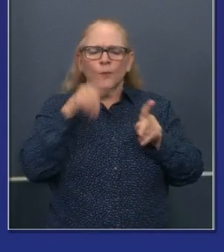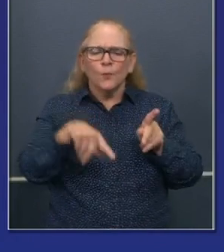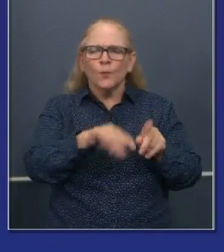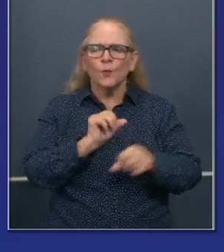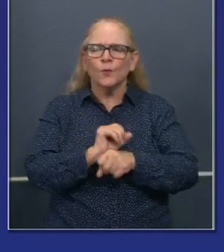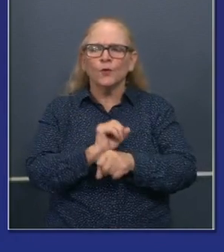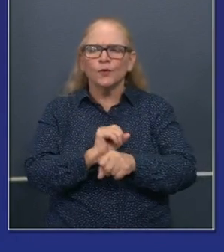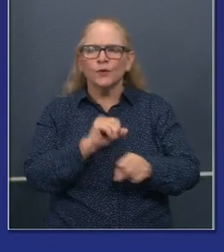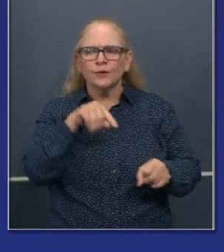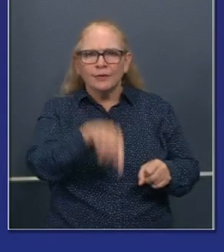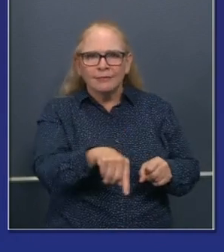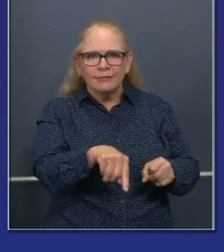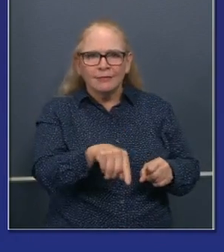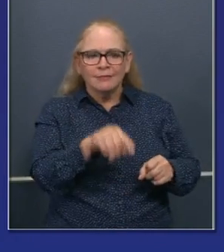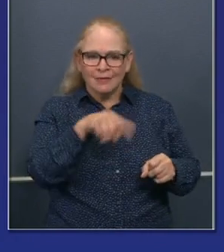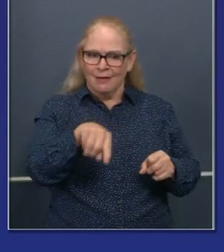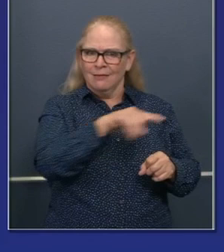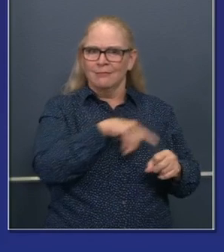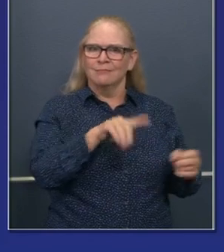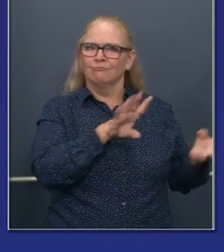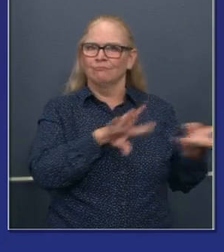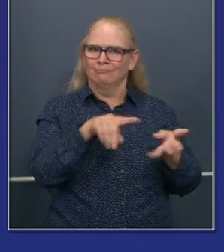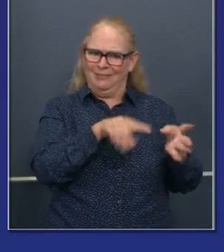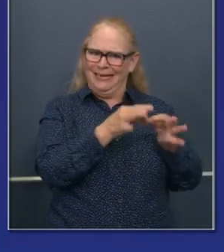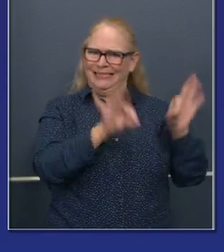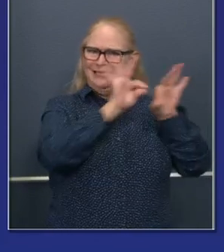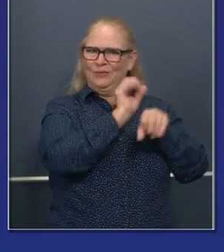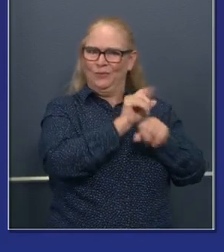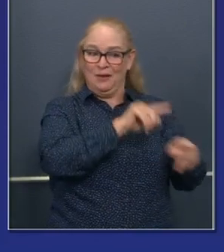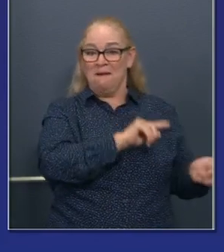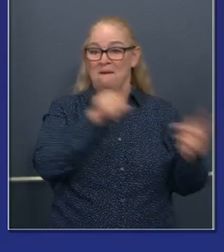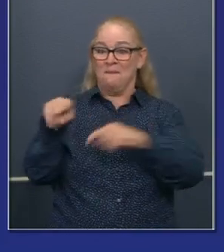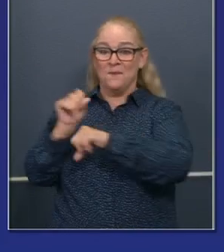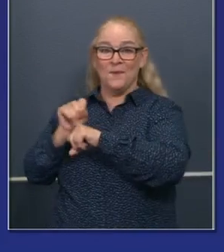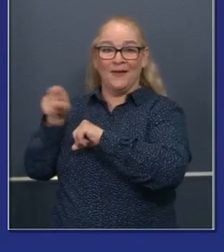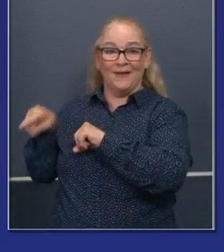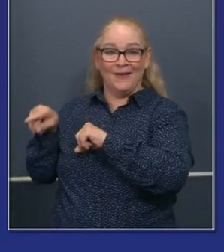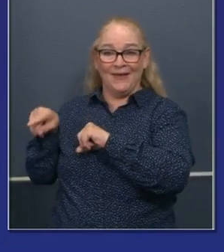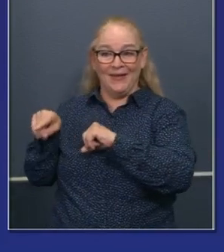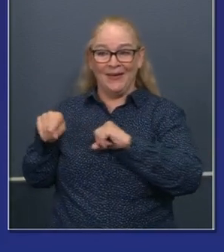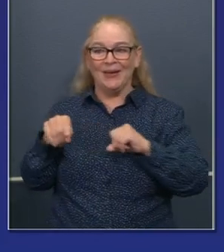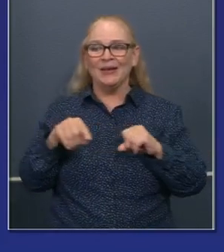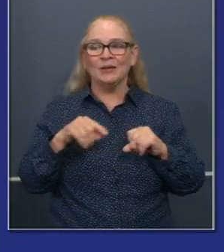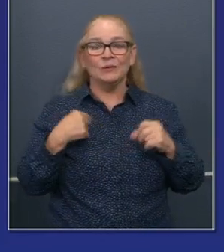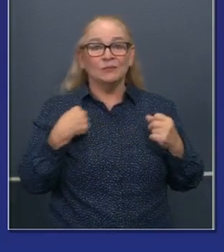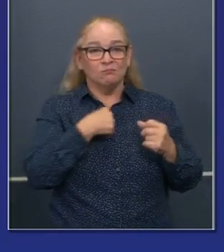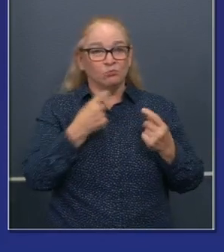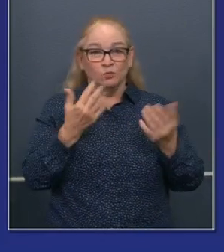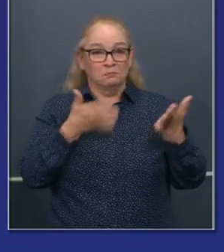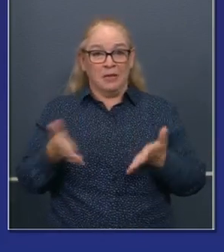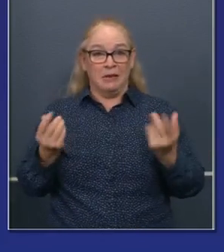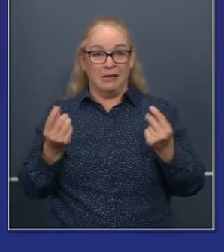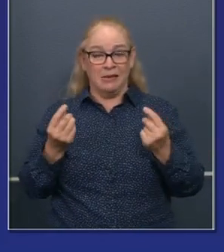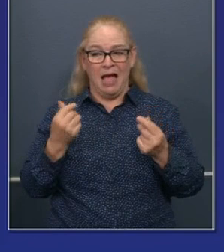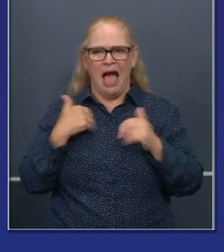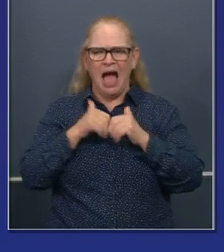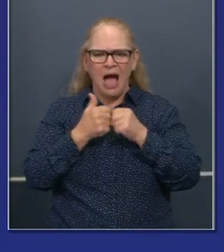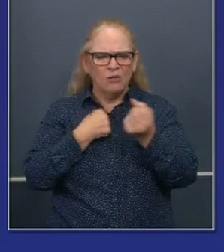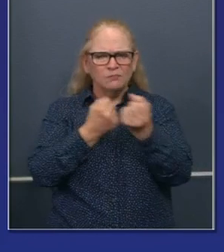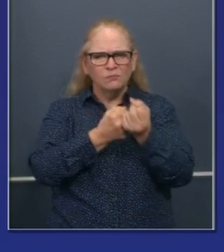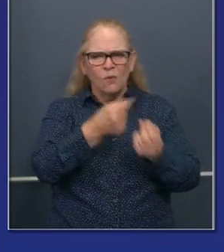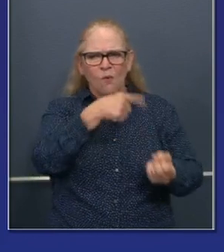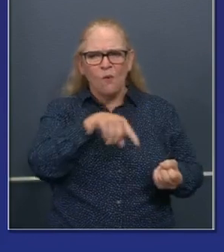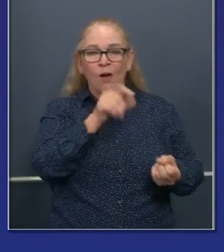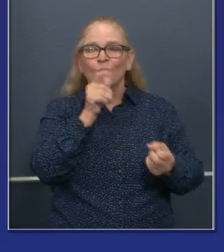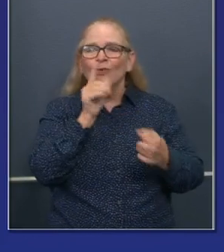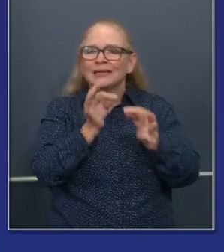for us to highlight some of the work that has been done and some of the work we're going to be doing as it relates to supporting our essential workforce,